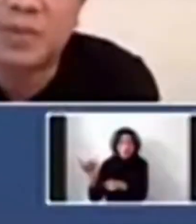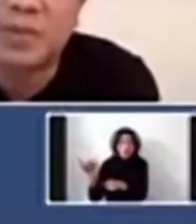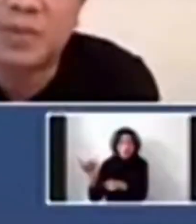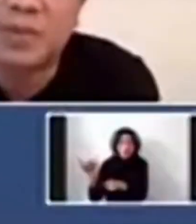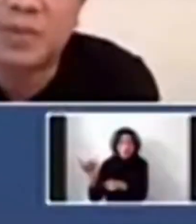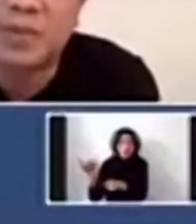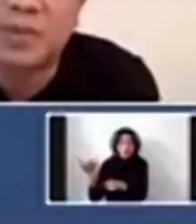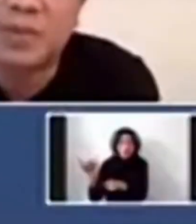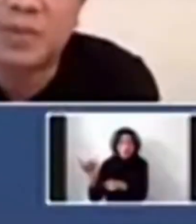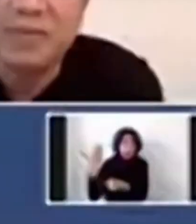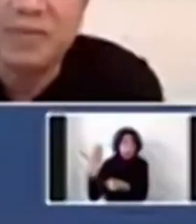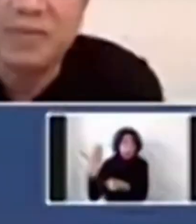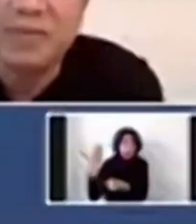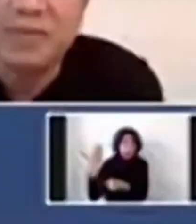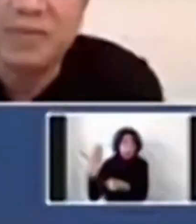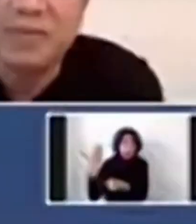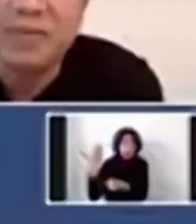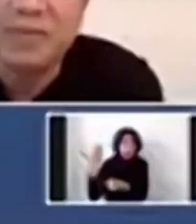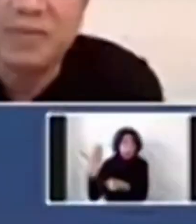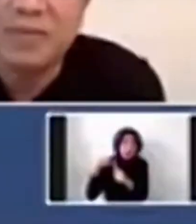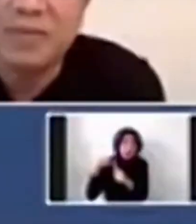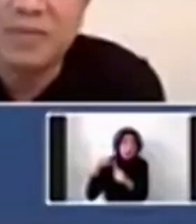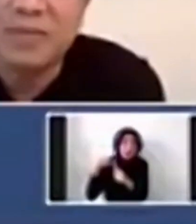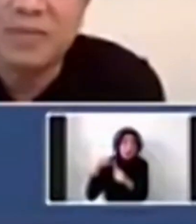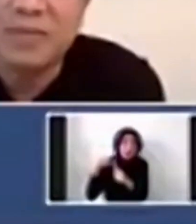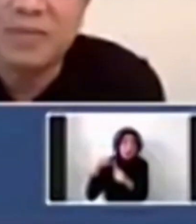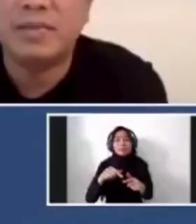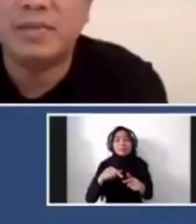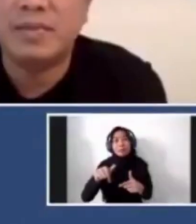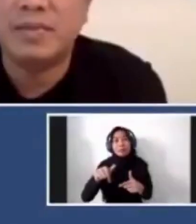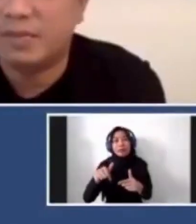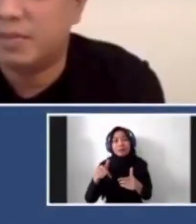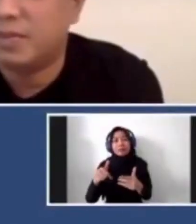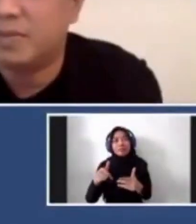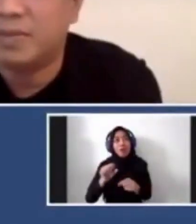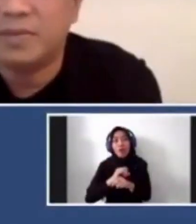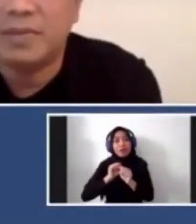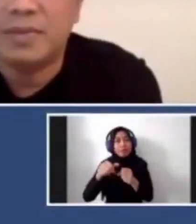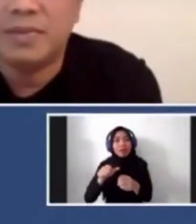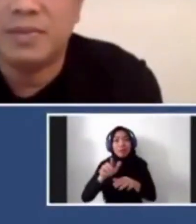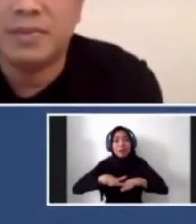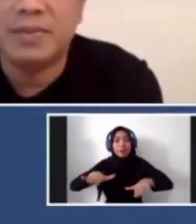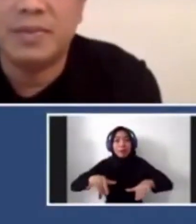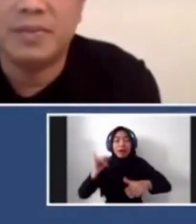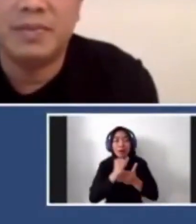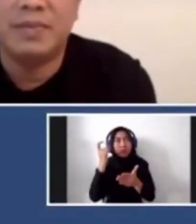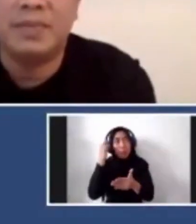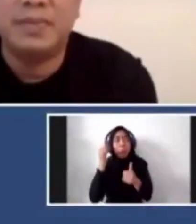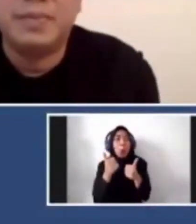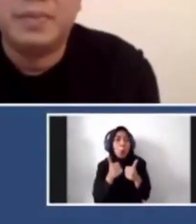Fantastic. That's amazing that we still can have art exhibitions even in this pandemic. Fantastic. Okay.